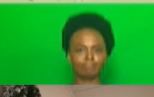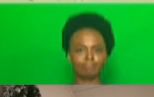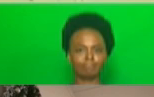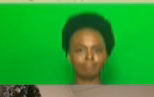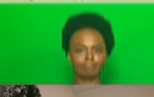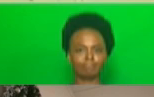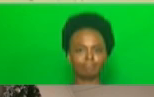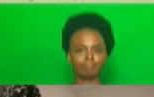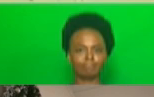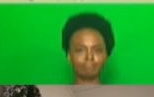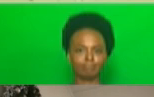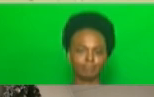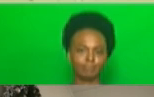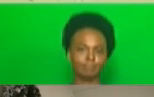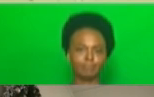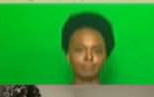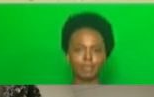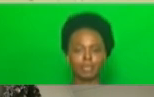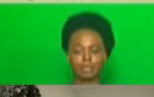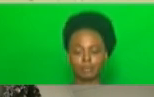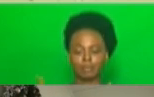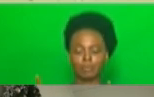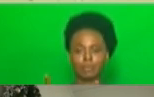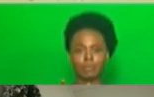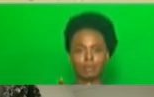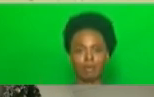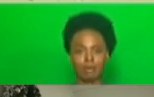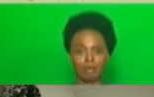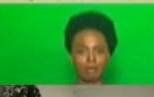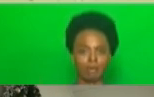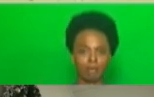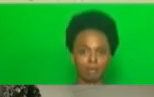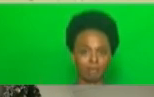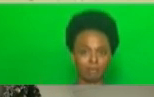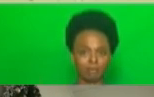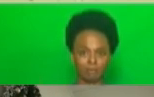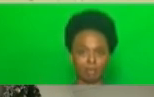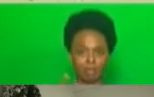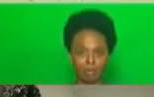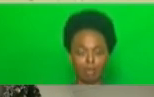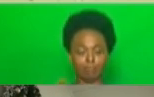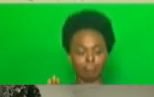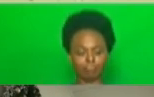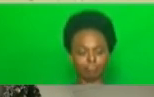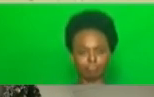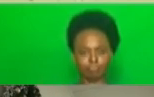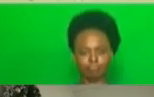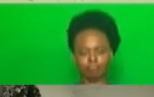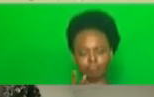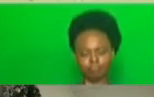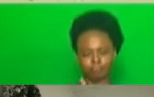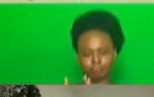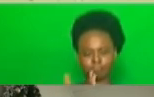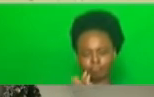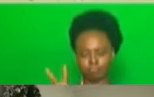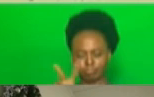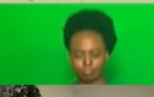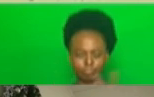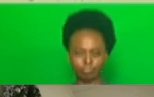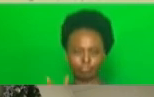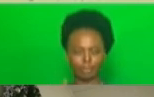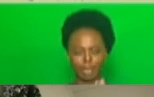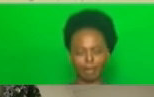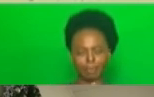Anyway, let's listen. Agriculture is in the process of reviewing and updating all relevant